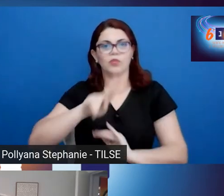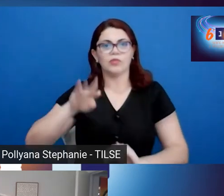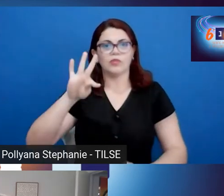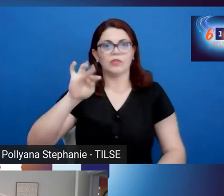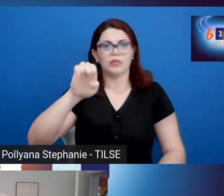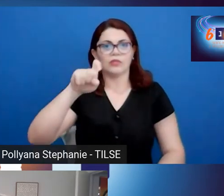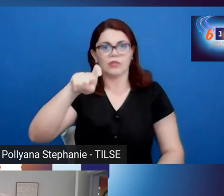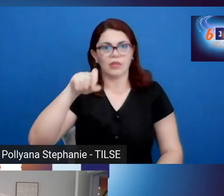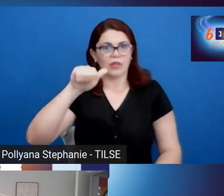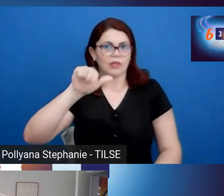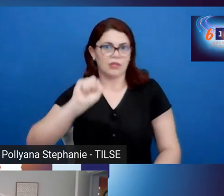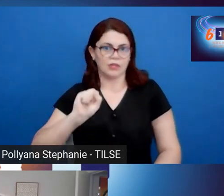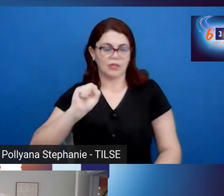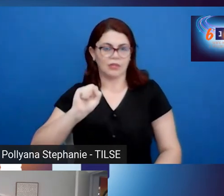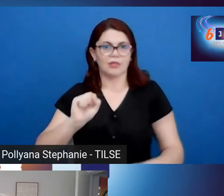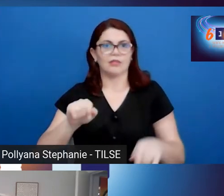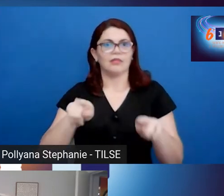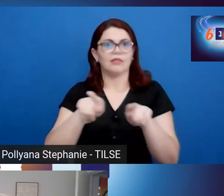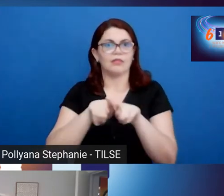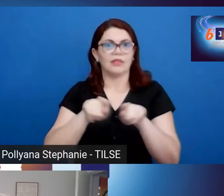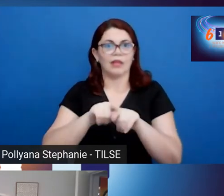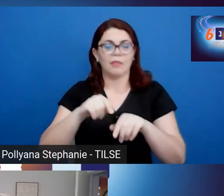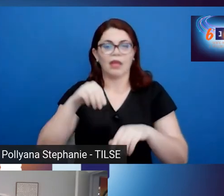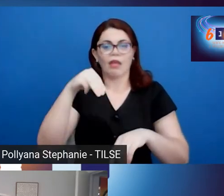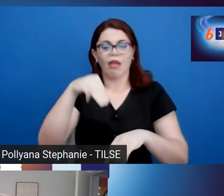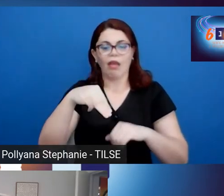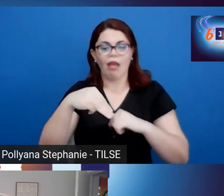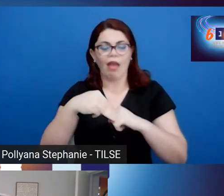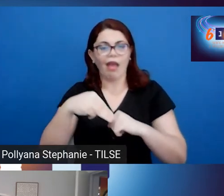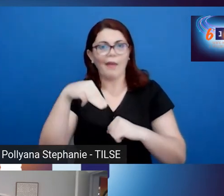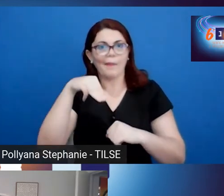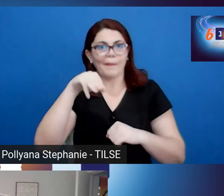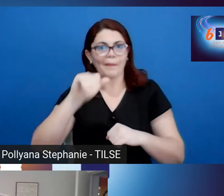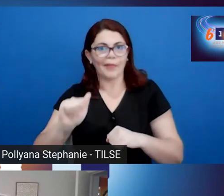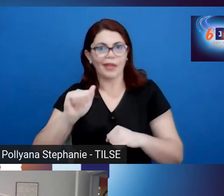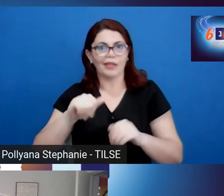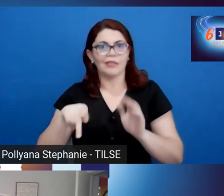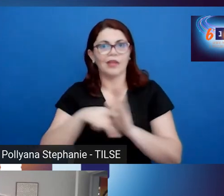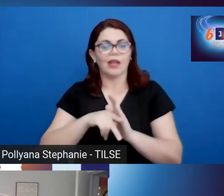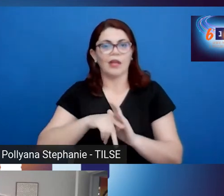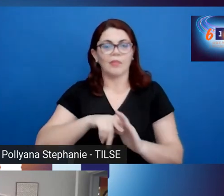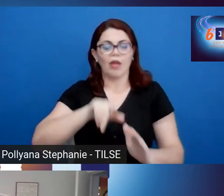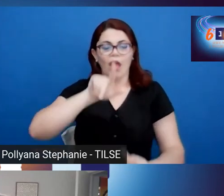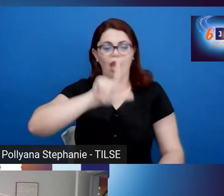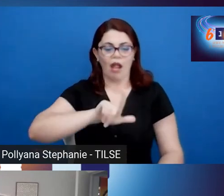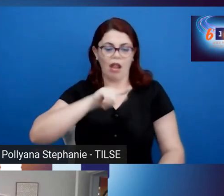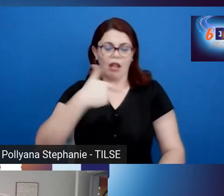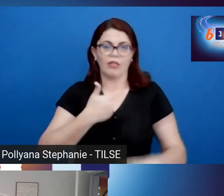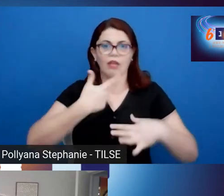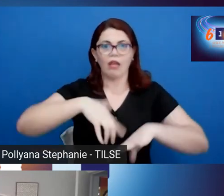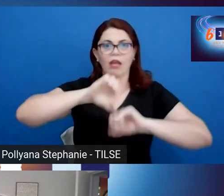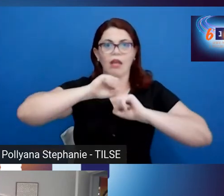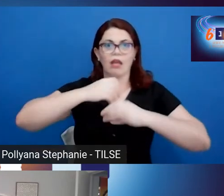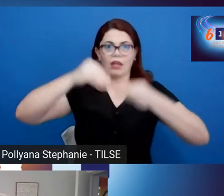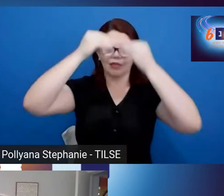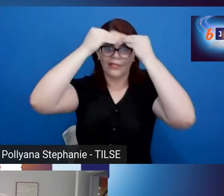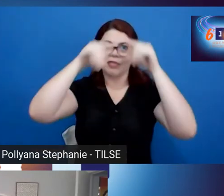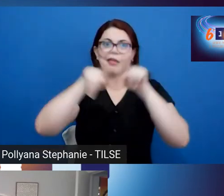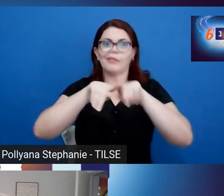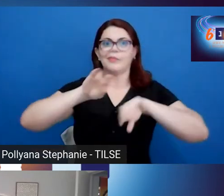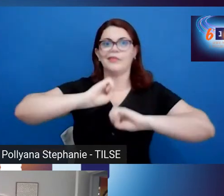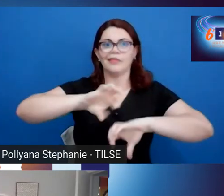Paso, and an M.A. in Second Language Acquisition and Teaching from the University of Arizona.